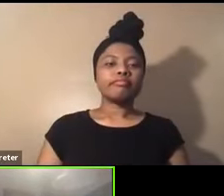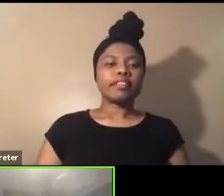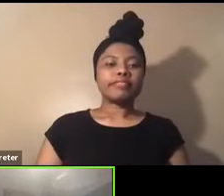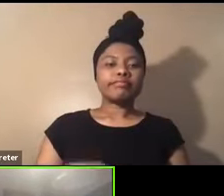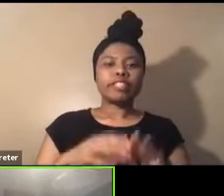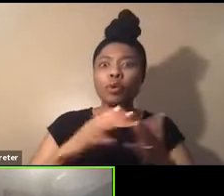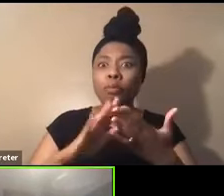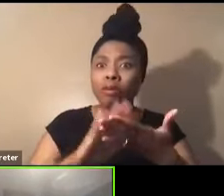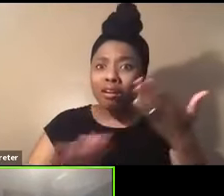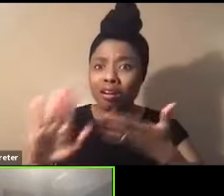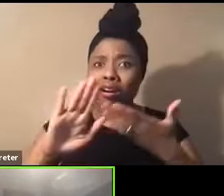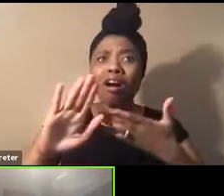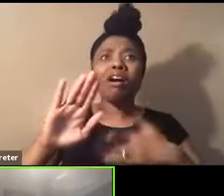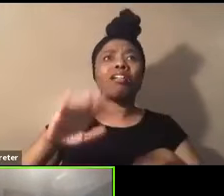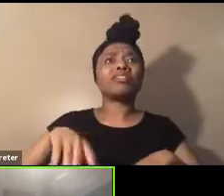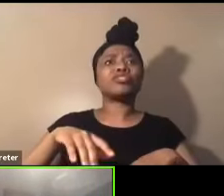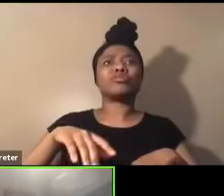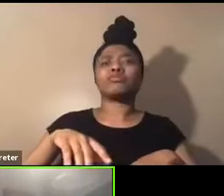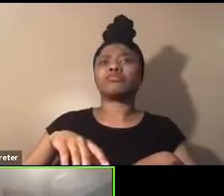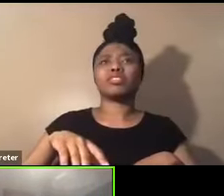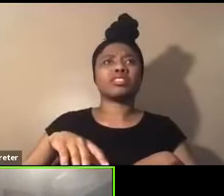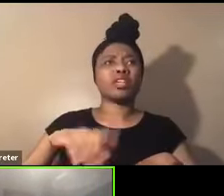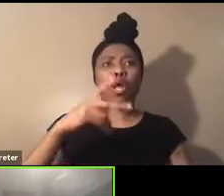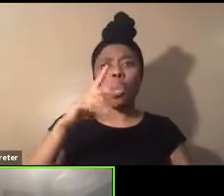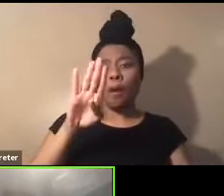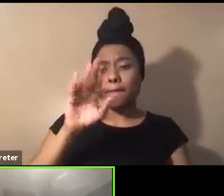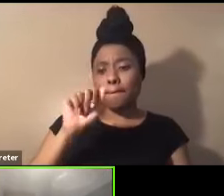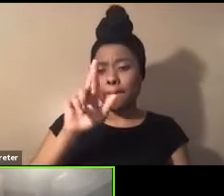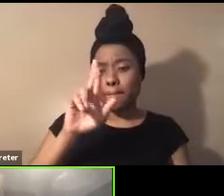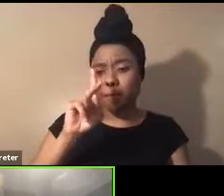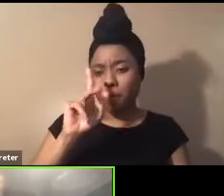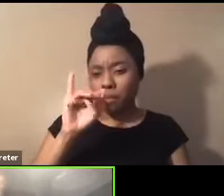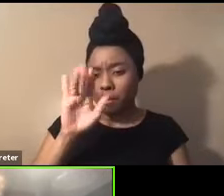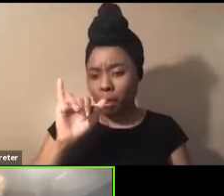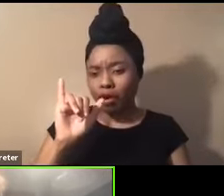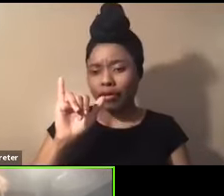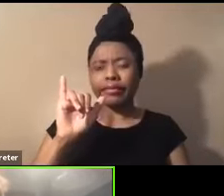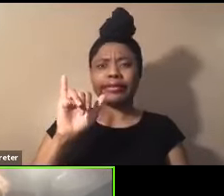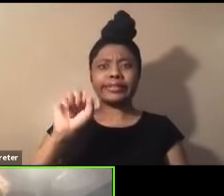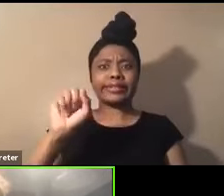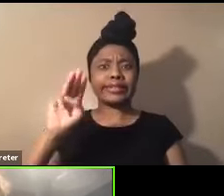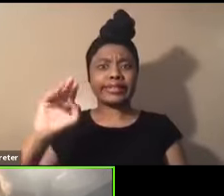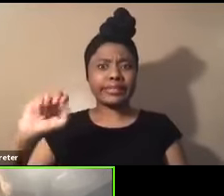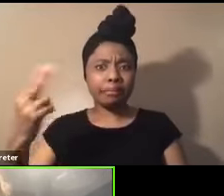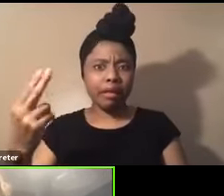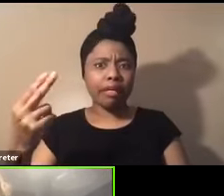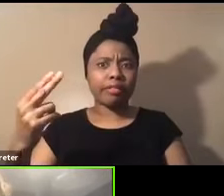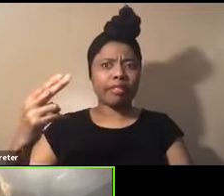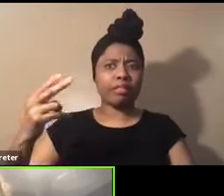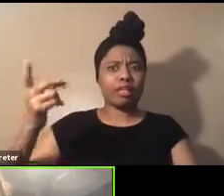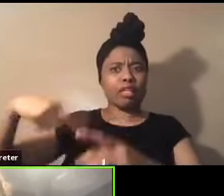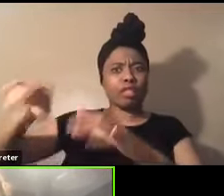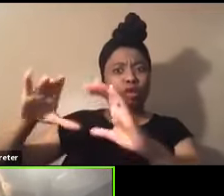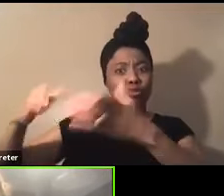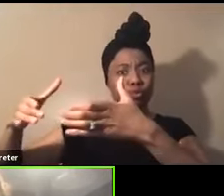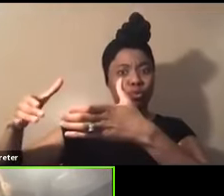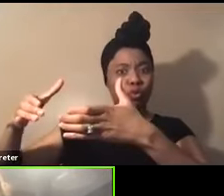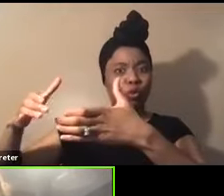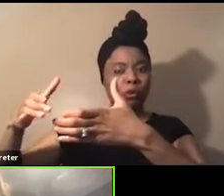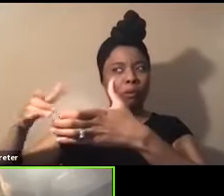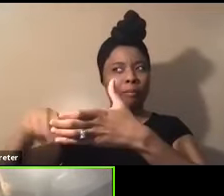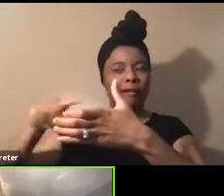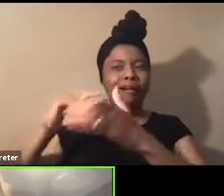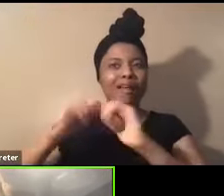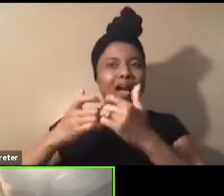um, Barkley Goldsmith, and, you know, that whole crew there, I just can't even begin to say how important that